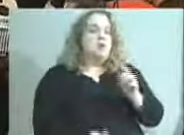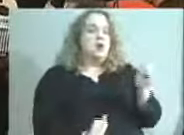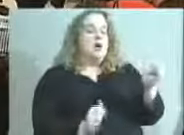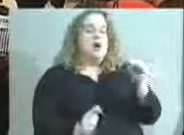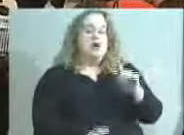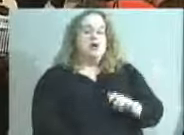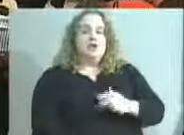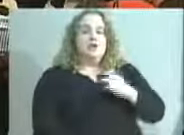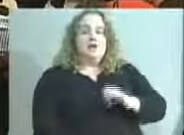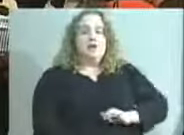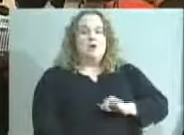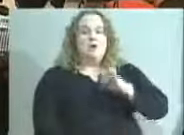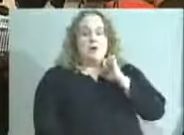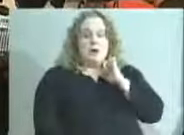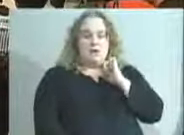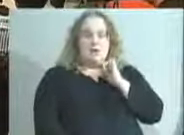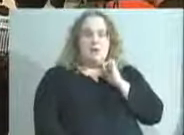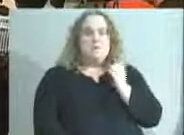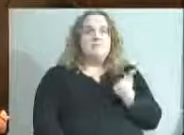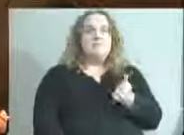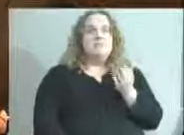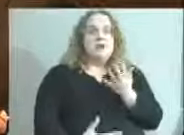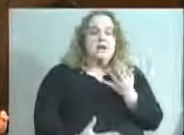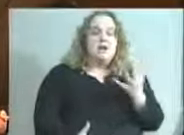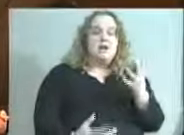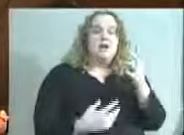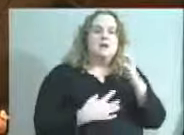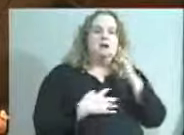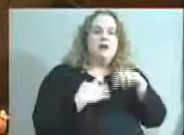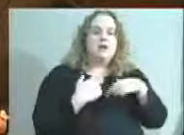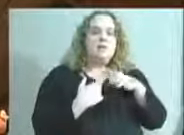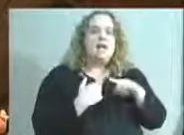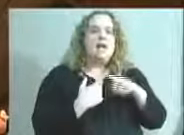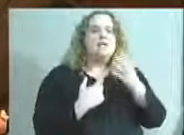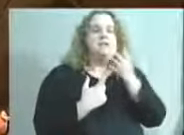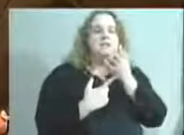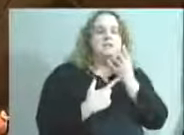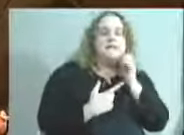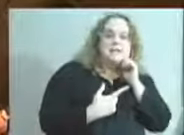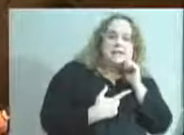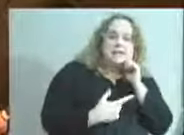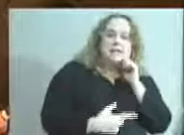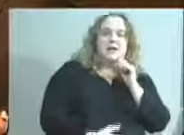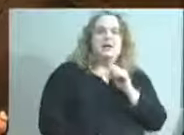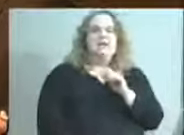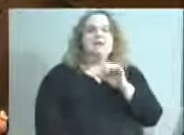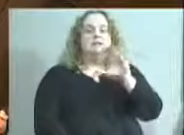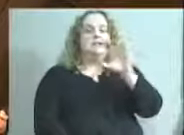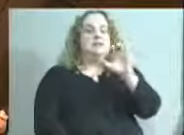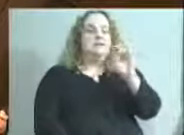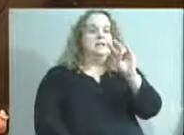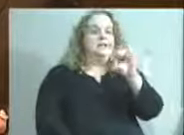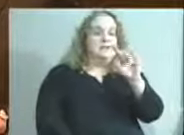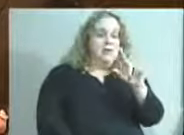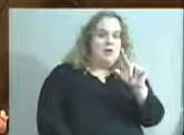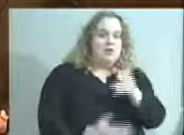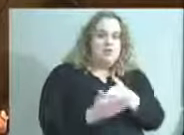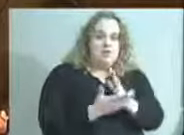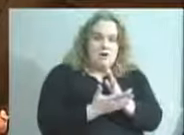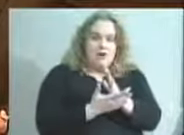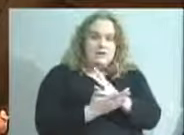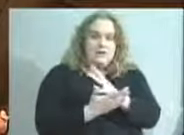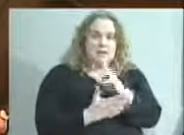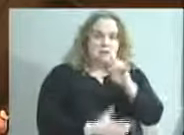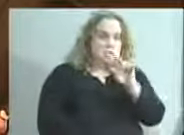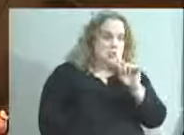there's scores of discussions taking place about race relations, civil rights, 2.0, 4.0, wherever we are on this. And that is